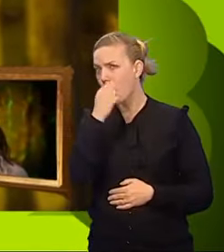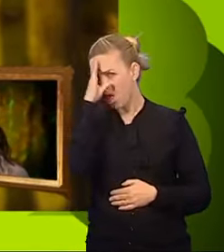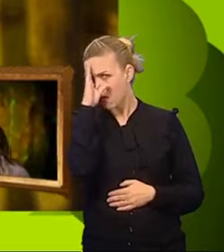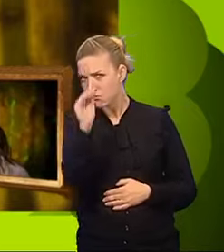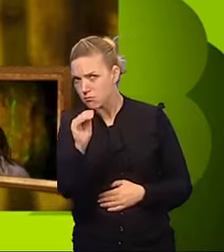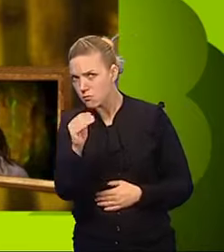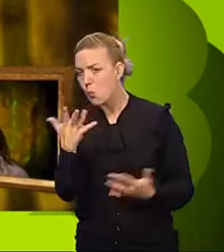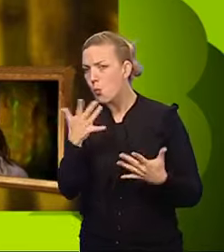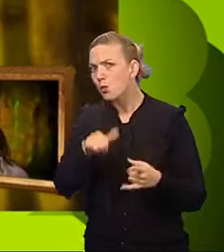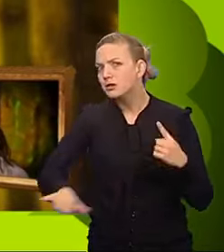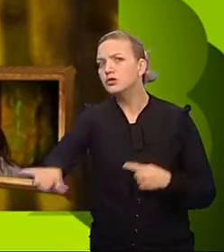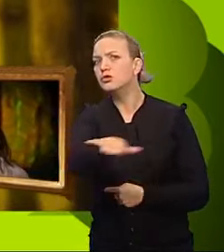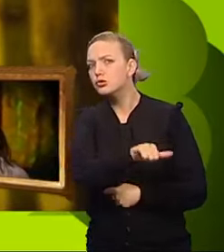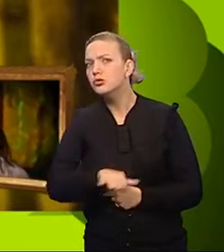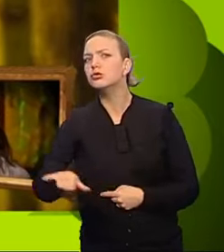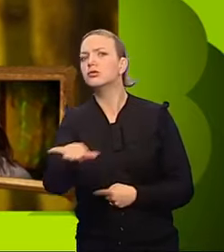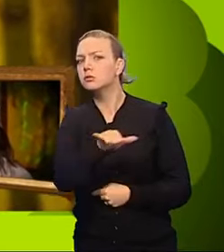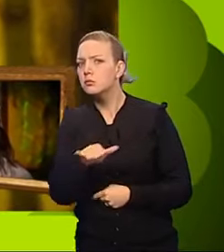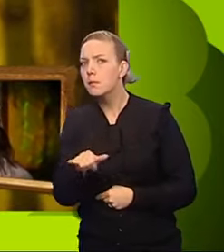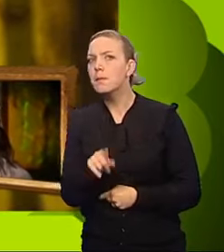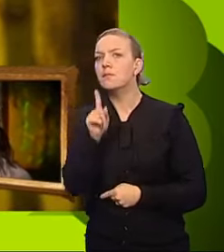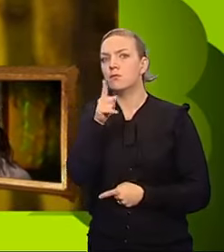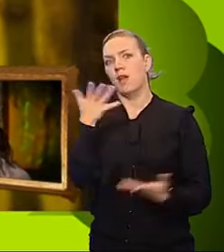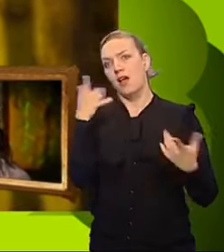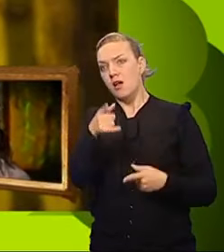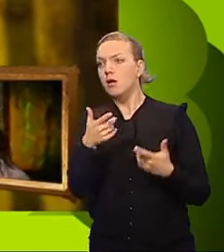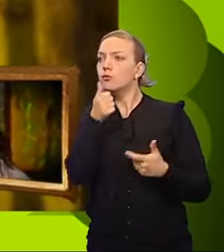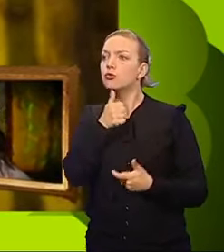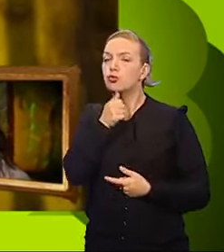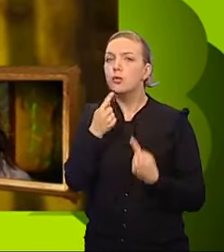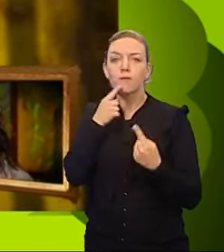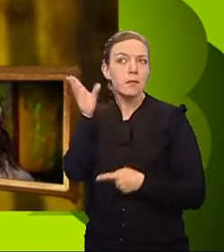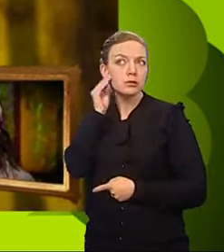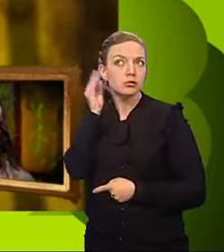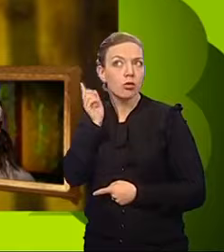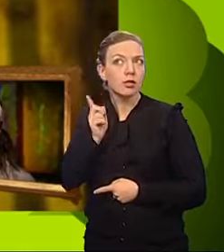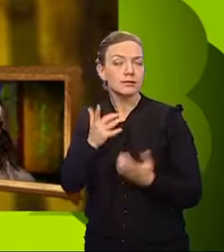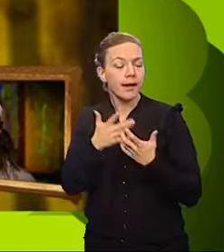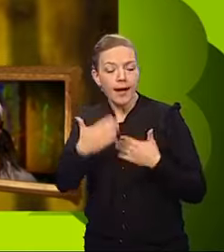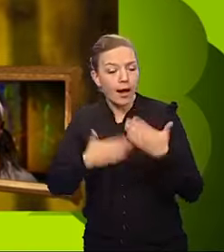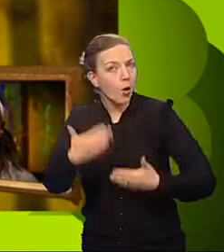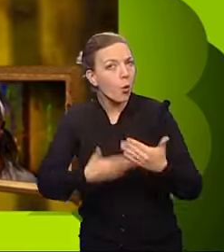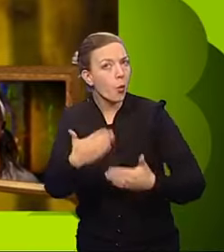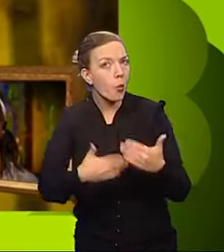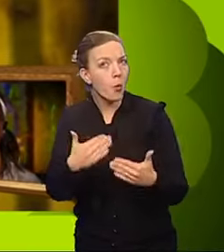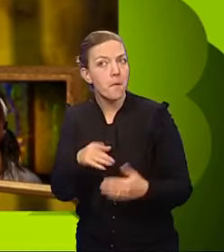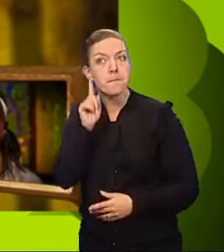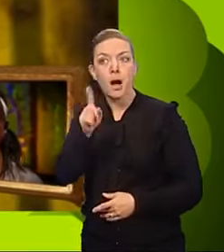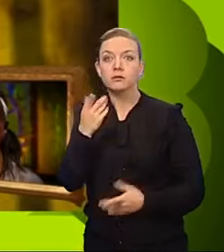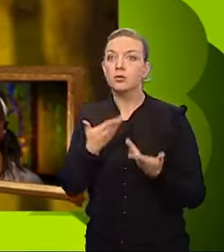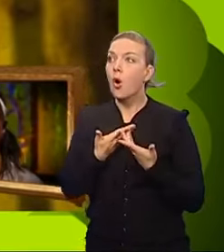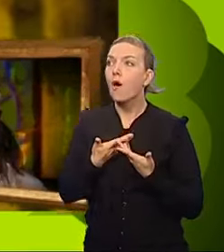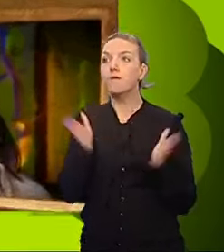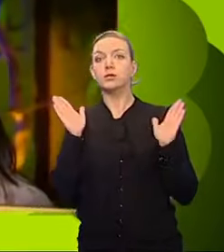you where Green Fingers is each time. It is up to you how you use this information. But don't be too